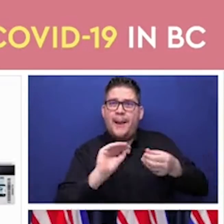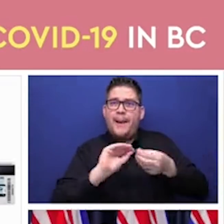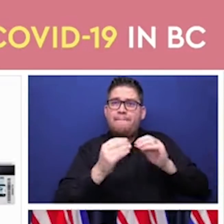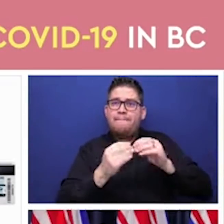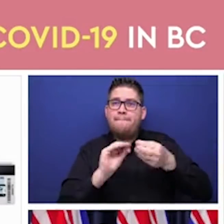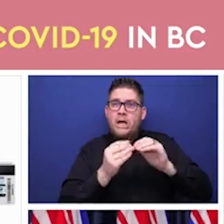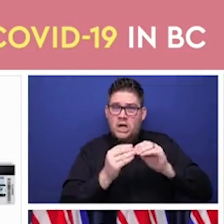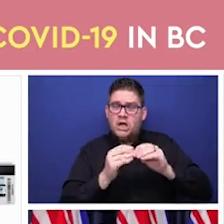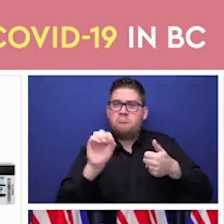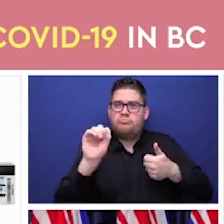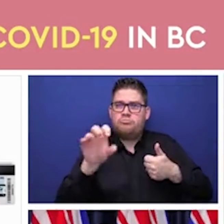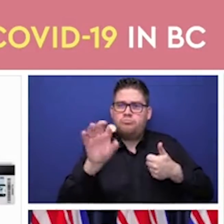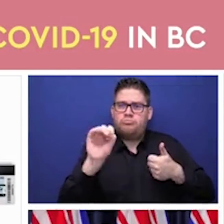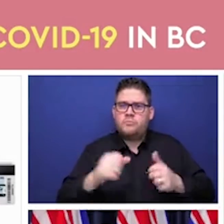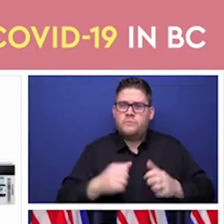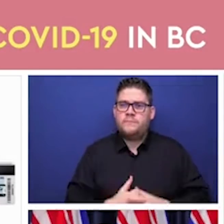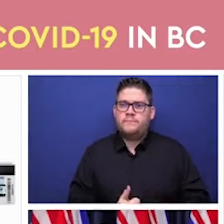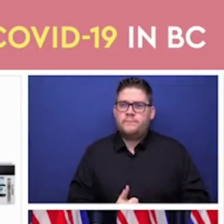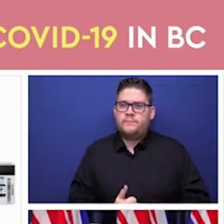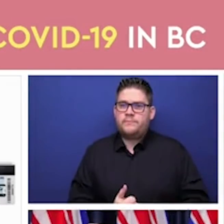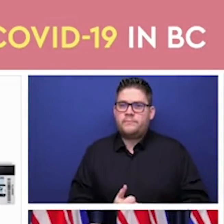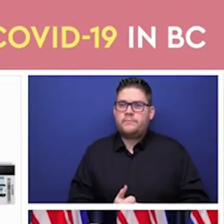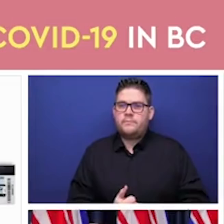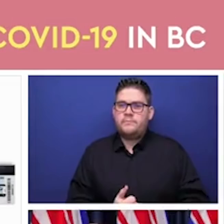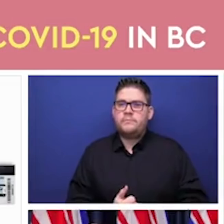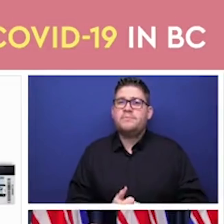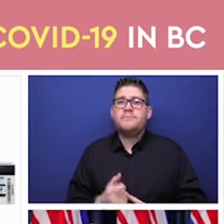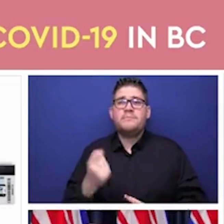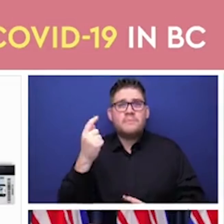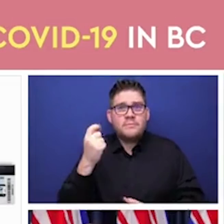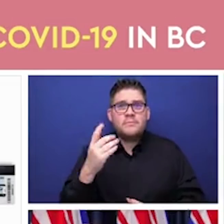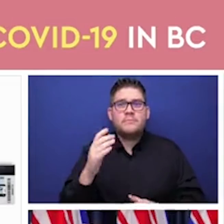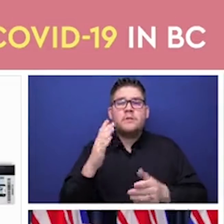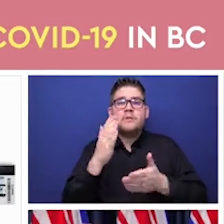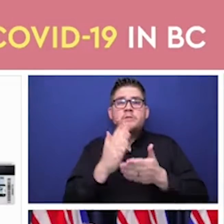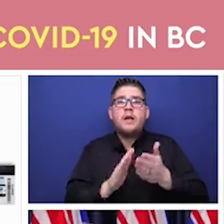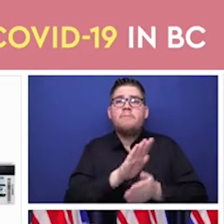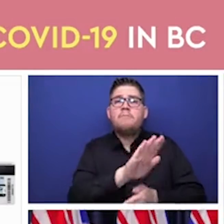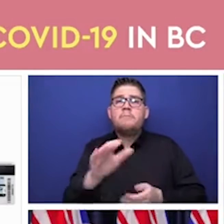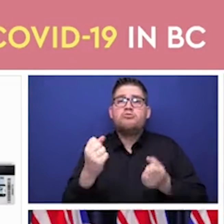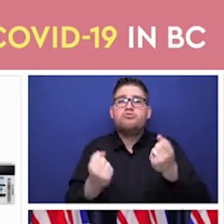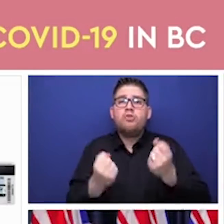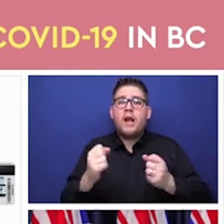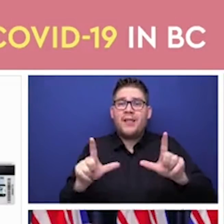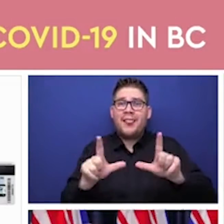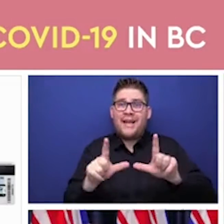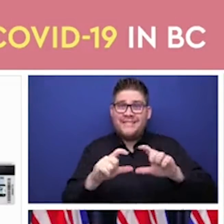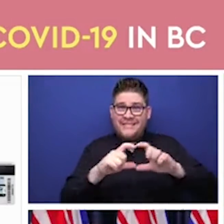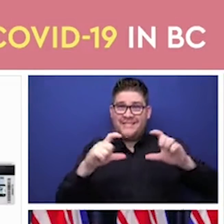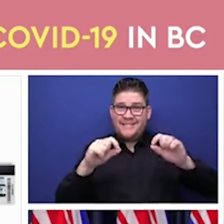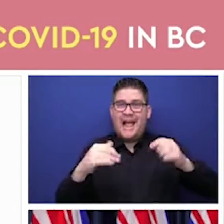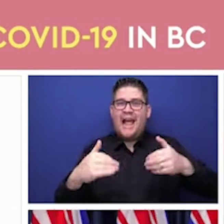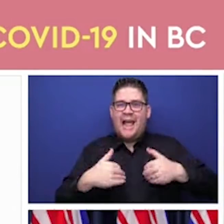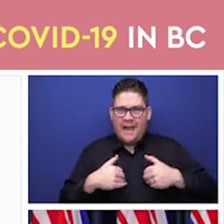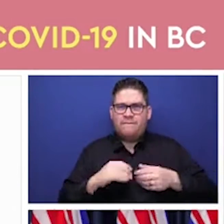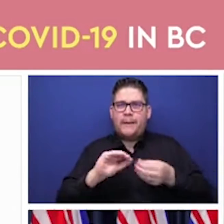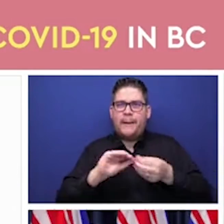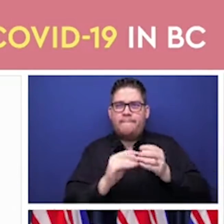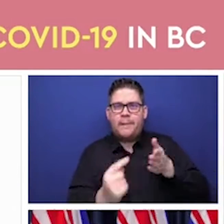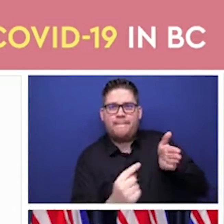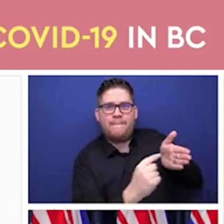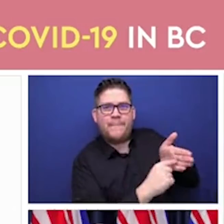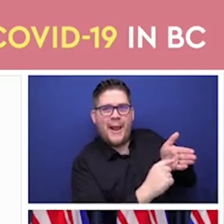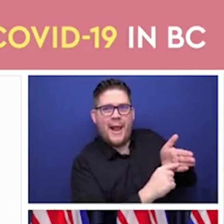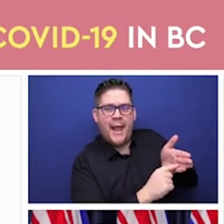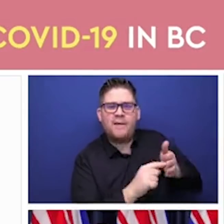them to have ready for us. And then contact information, either their own as a senior, or the contact information for their support person.